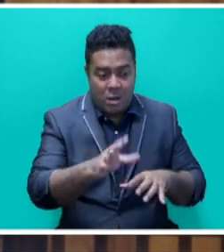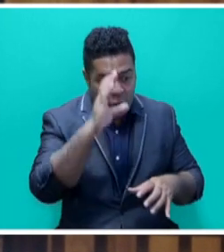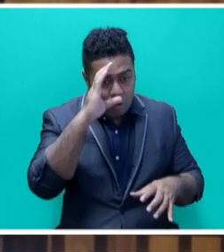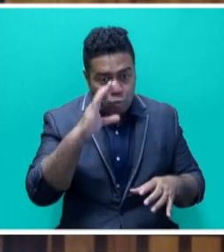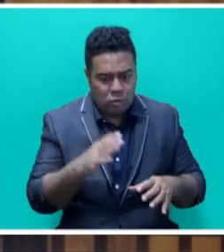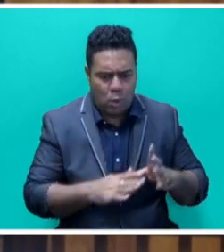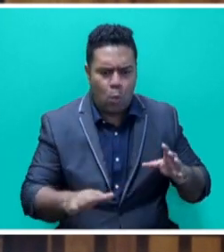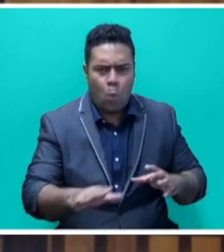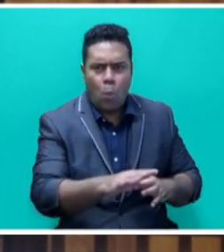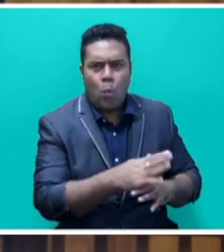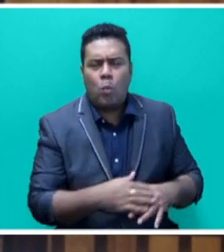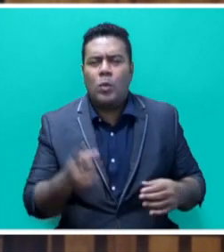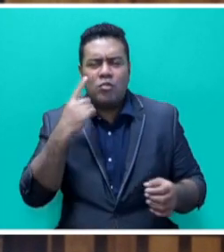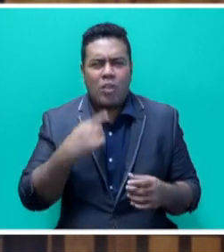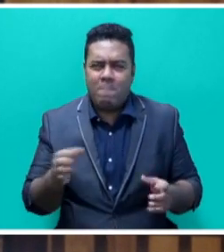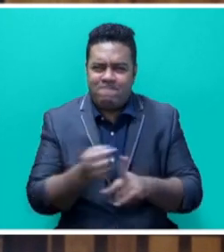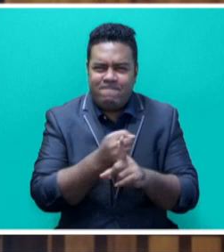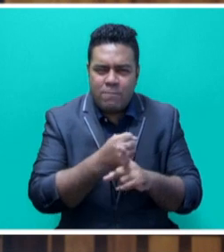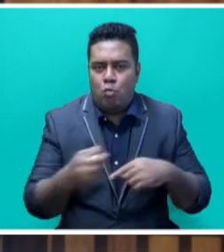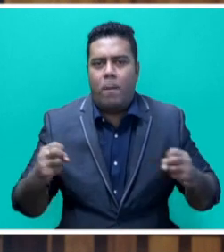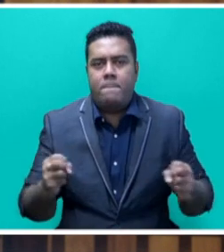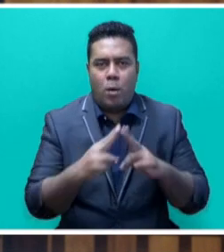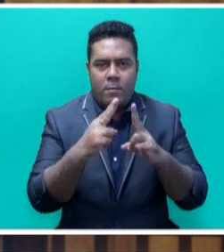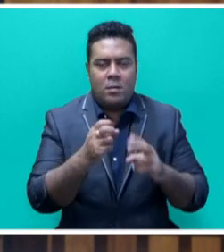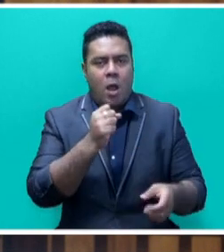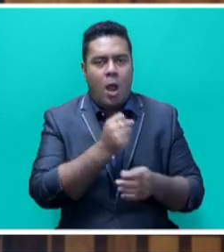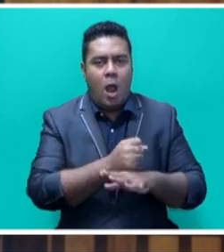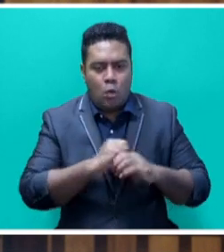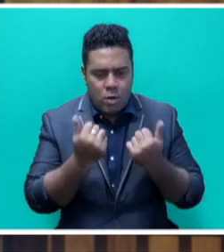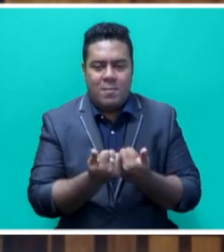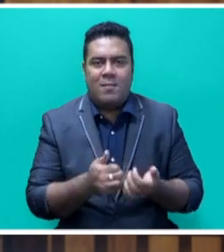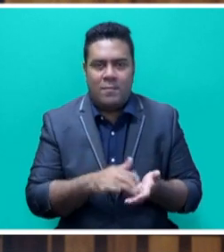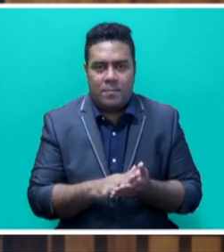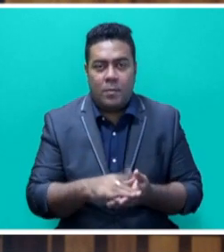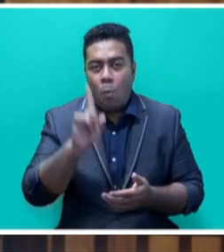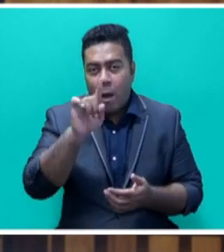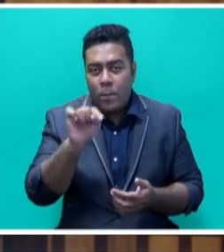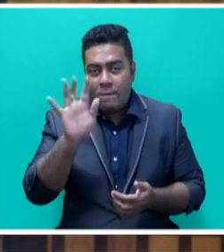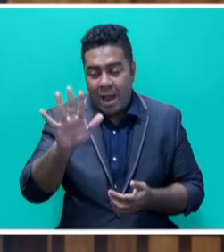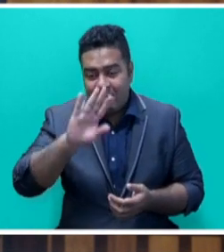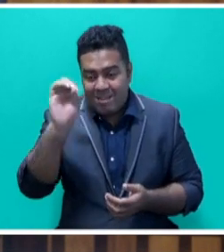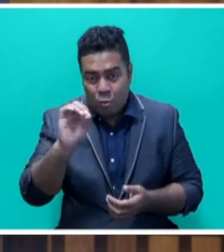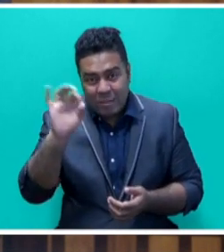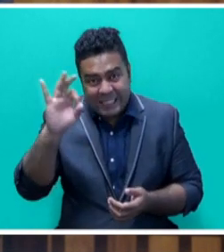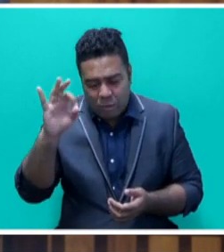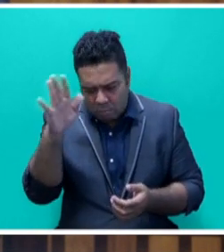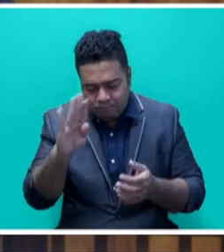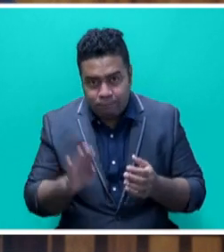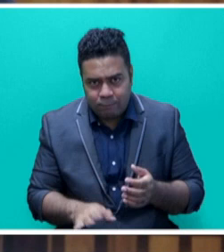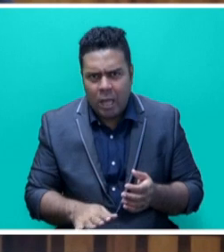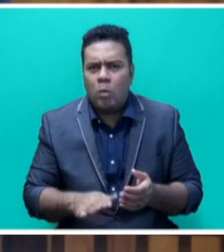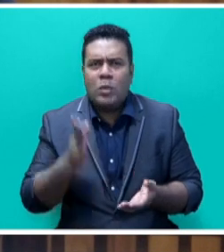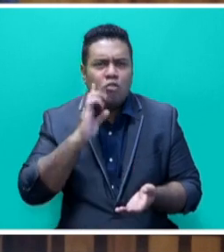incorporate in the Paris Agreement. Keeping global average temperatures well below 1.5 degrees Celsius is not just some arbitrary